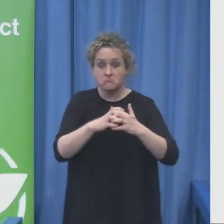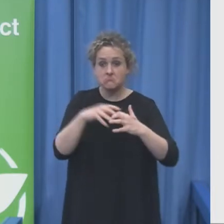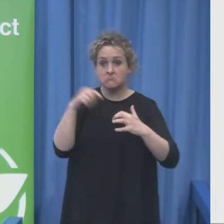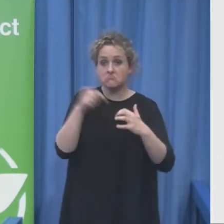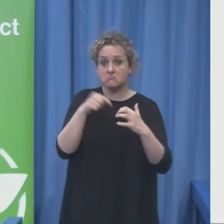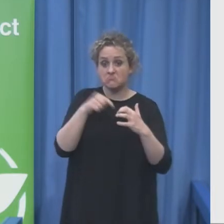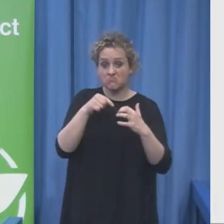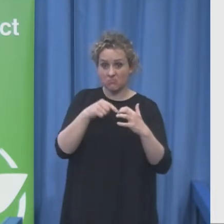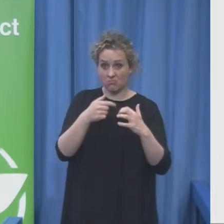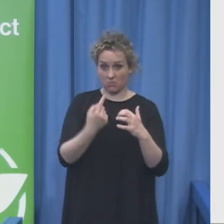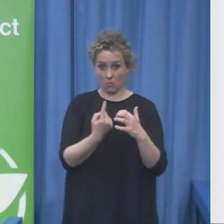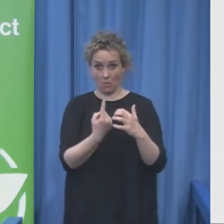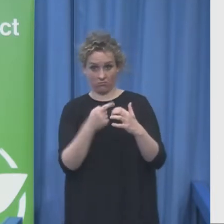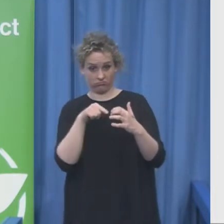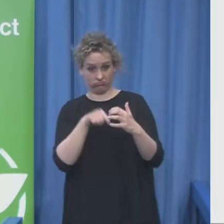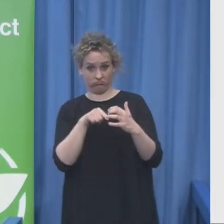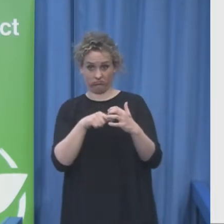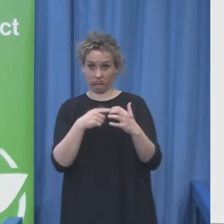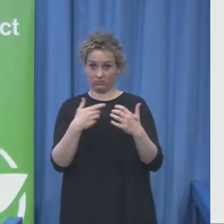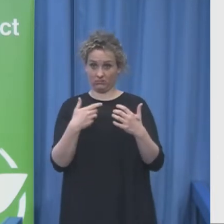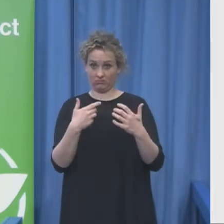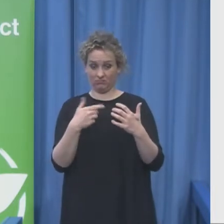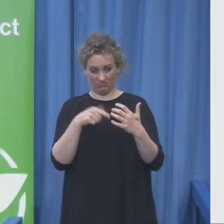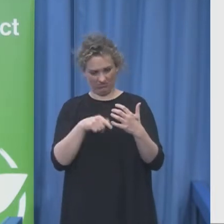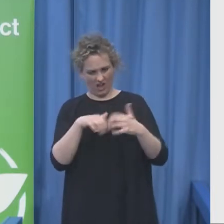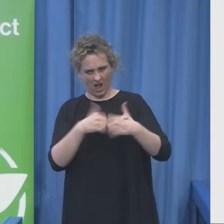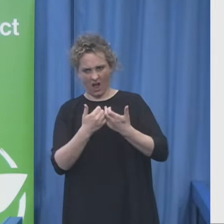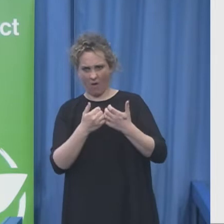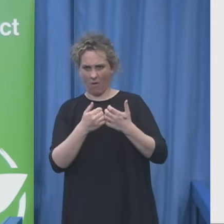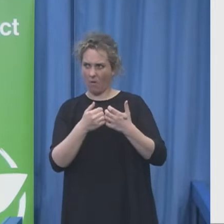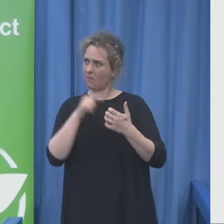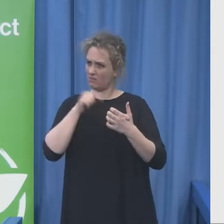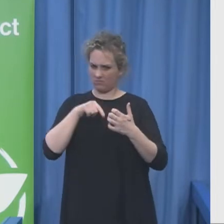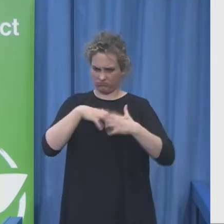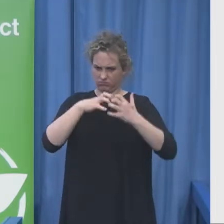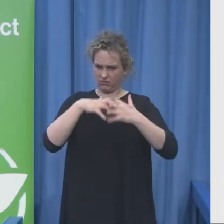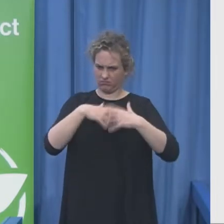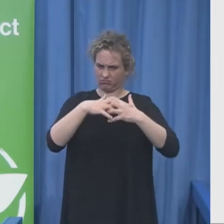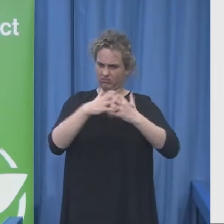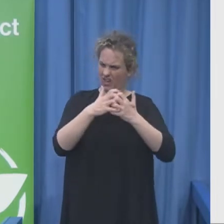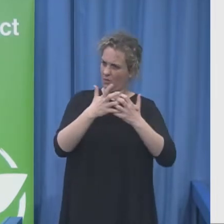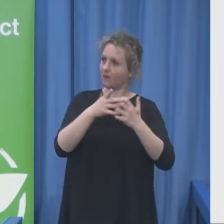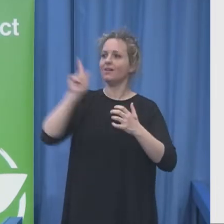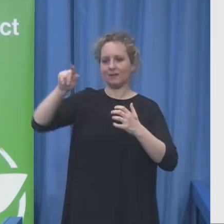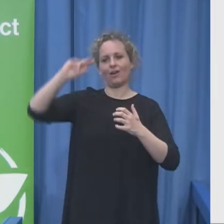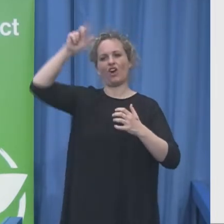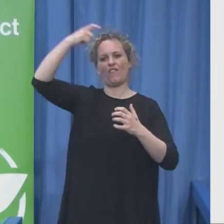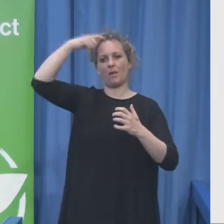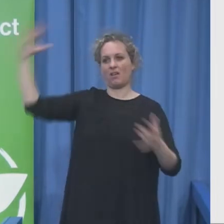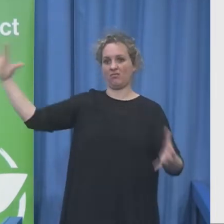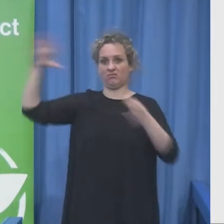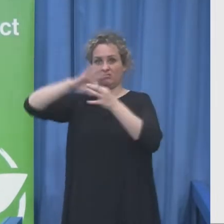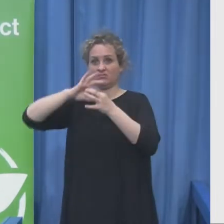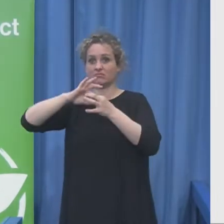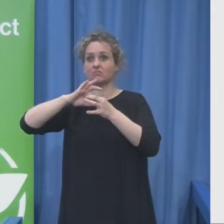room? I think it's extremely difficult to influence what a government minister says in any country.